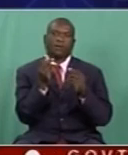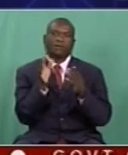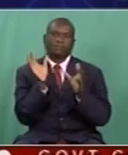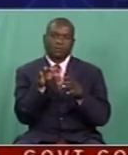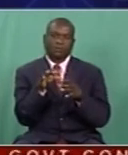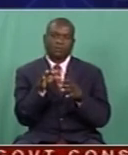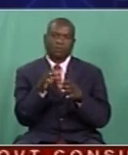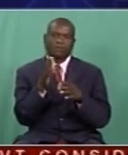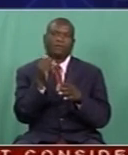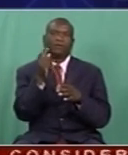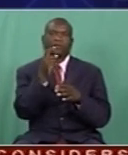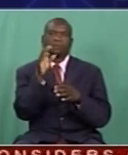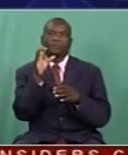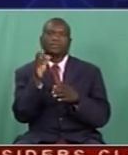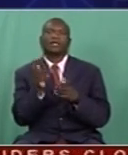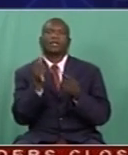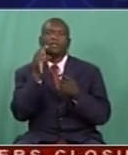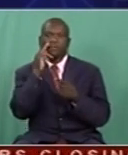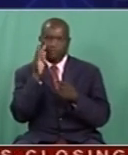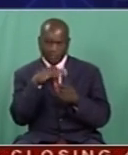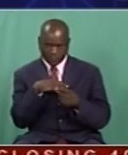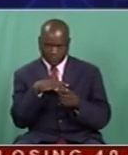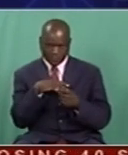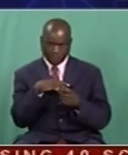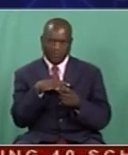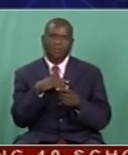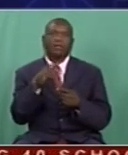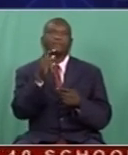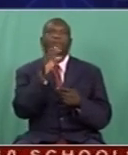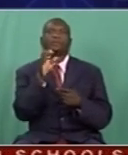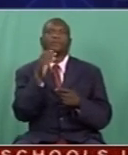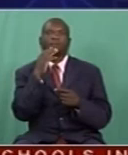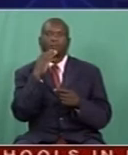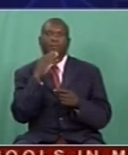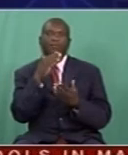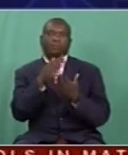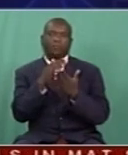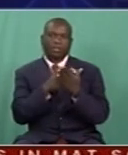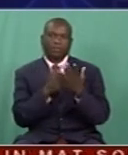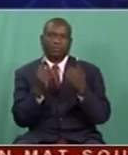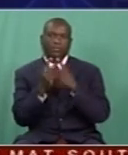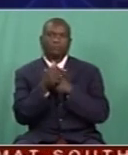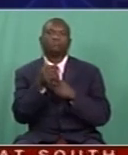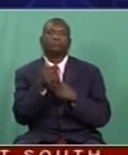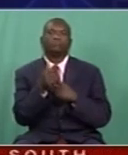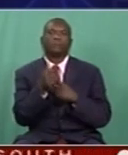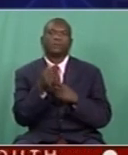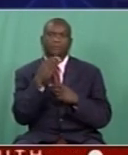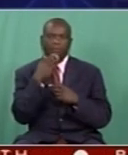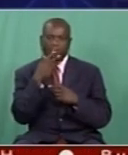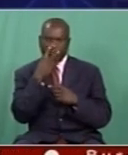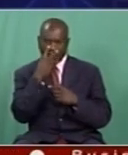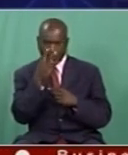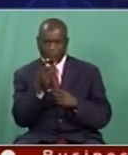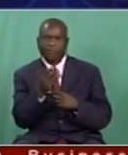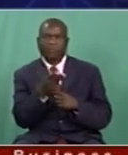but also even for ZBC in the recent times. And that's really down to how we've changed our programming to ensure that we are giving the